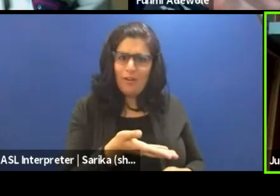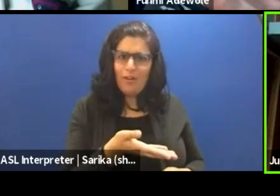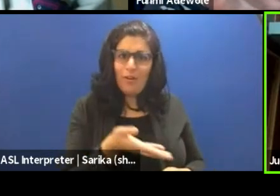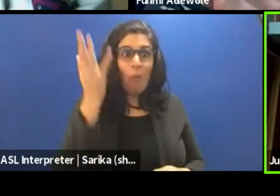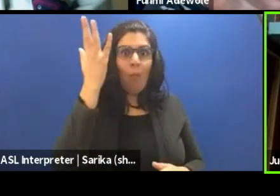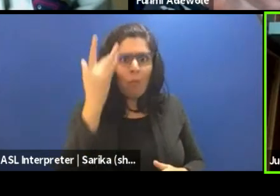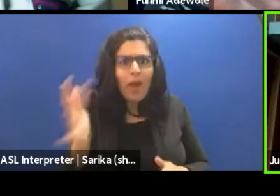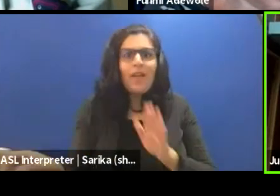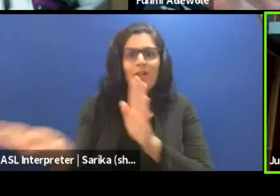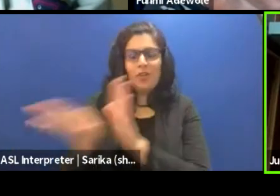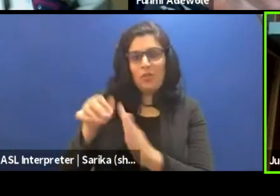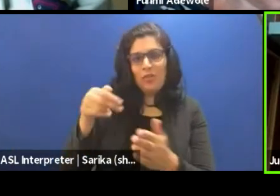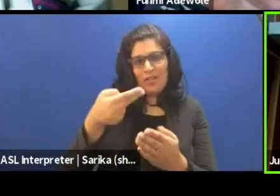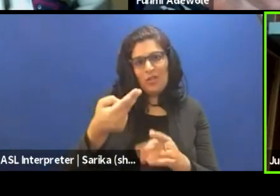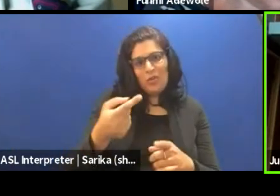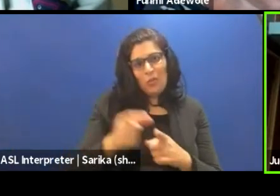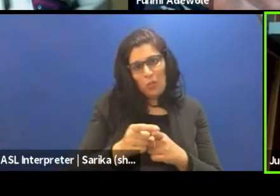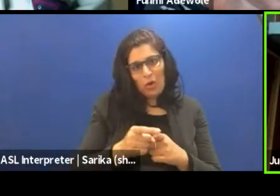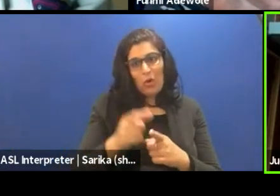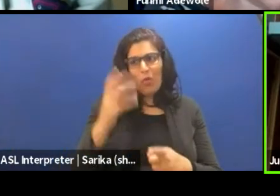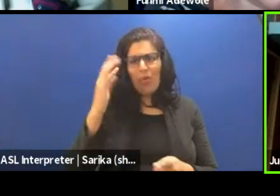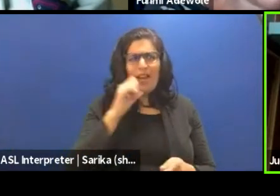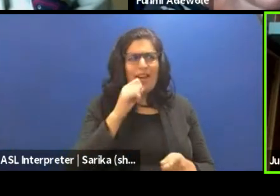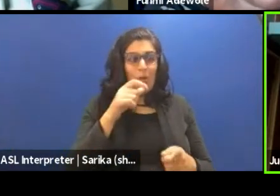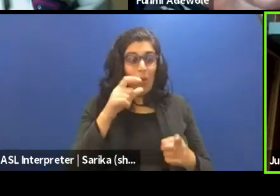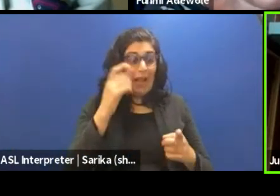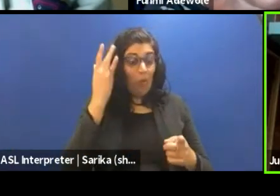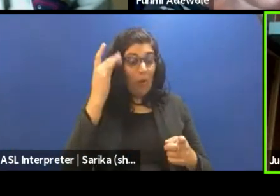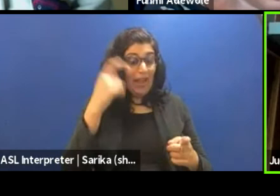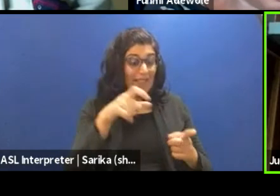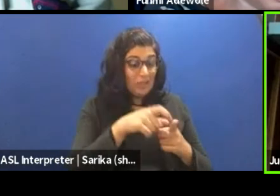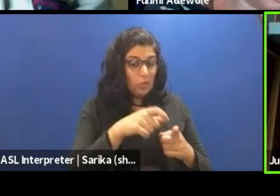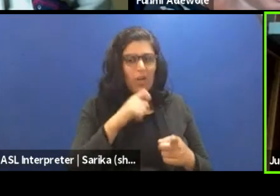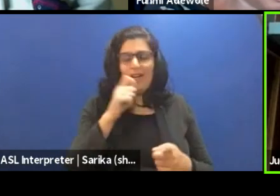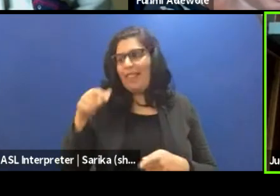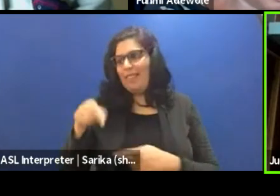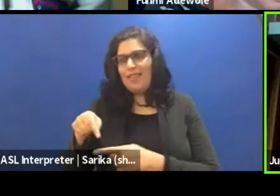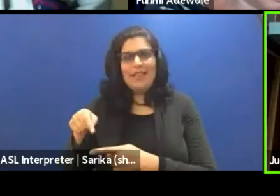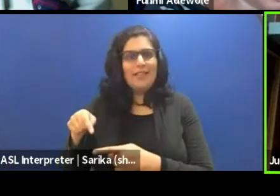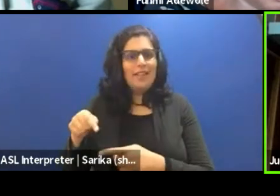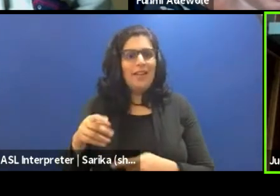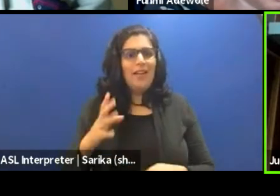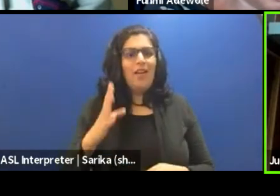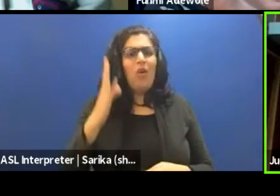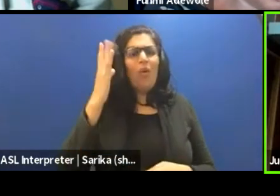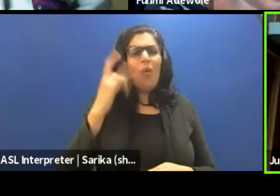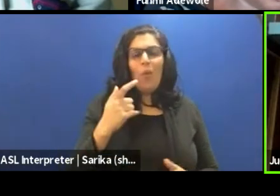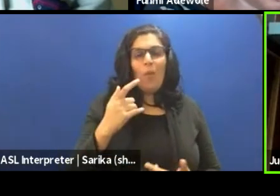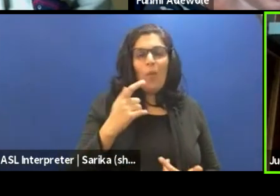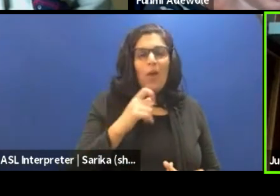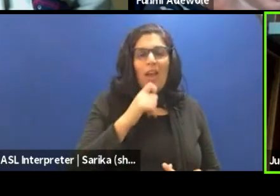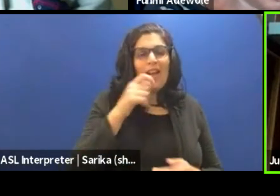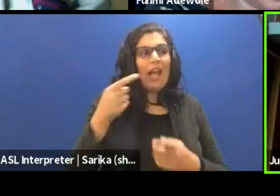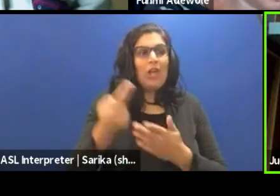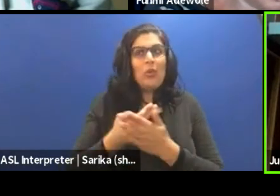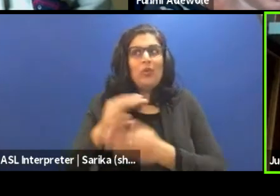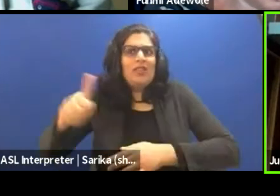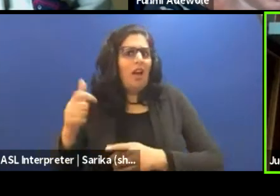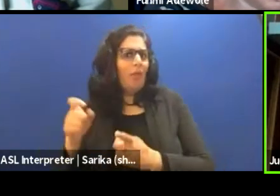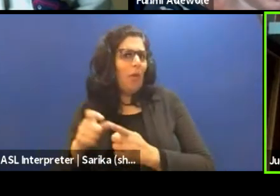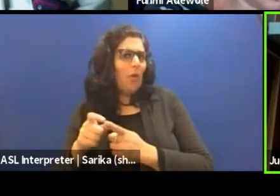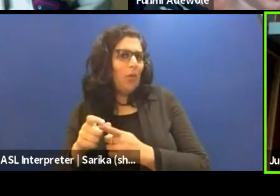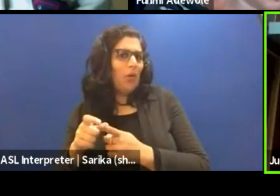you choose to use this and not that? When I know what, you know, the synonyms will have been, and why didn't I, why didn't you use this when I know what the